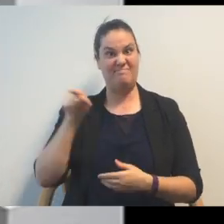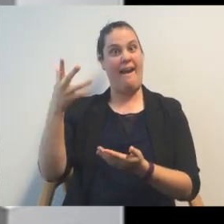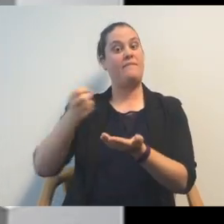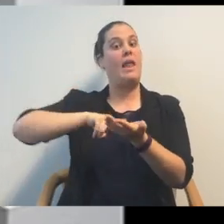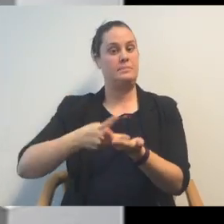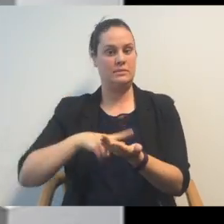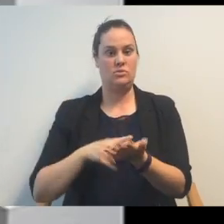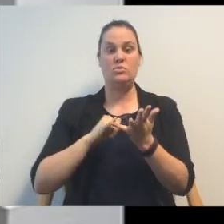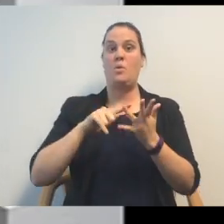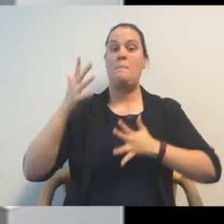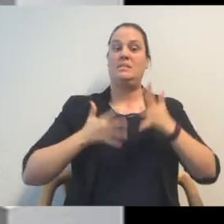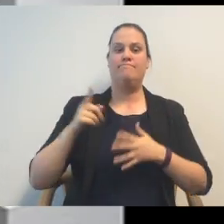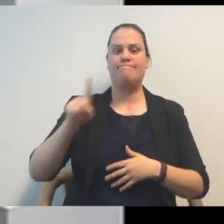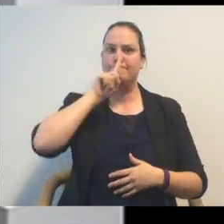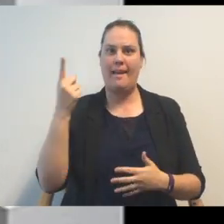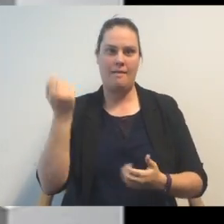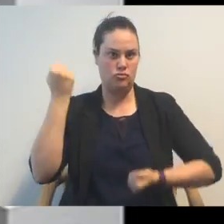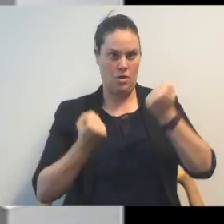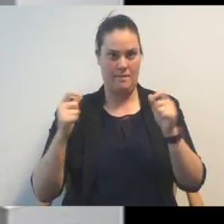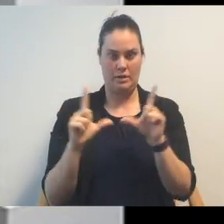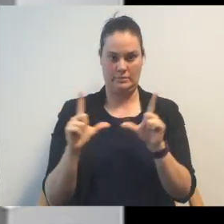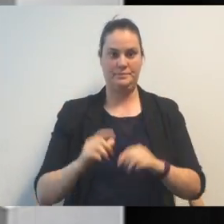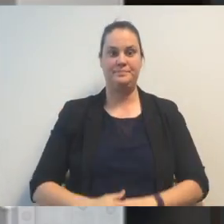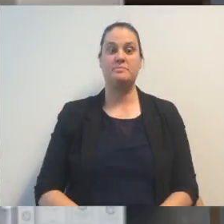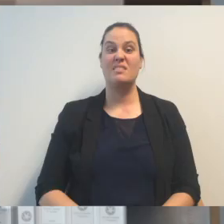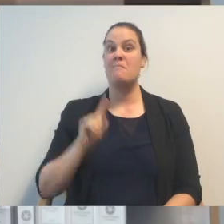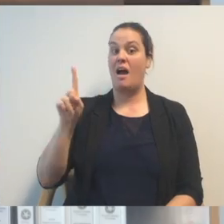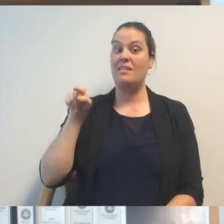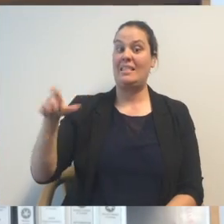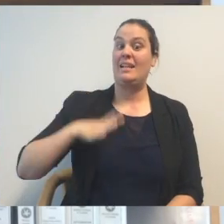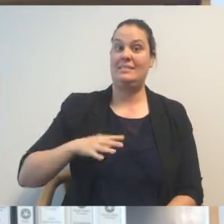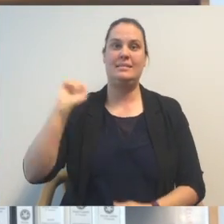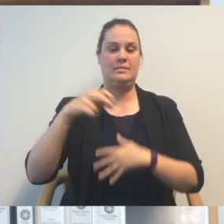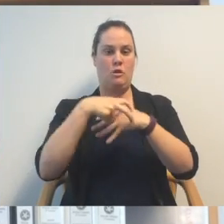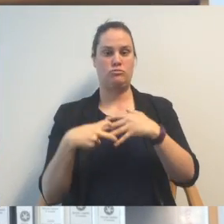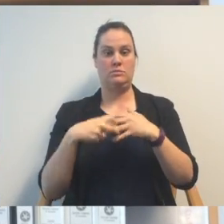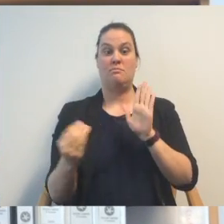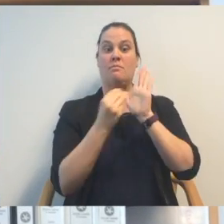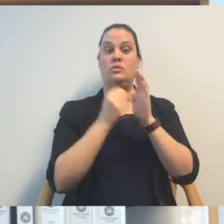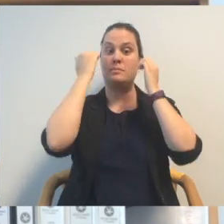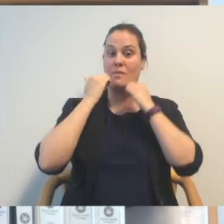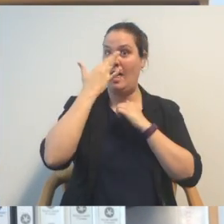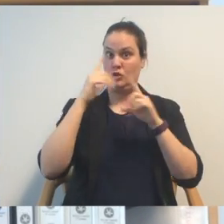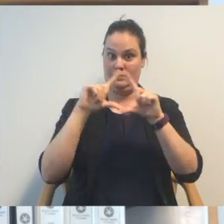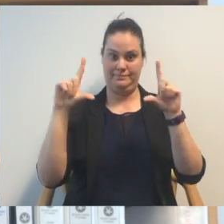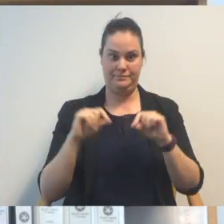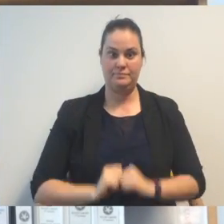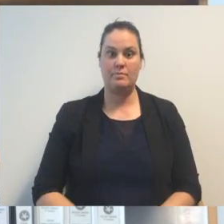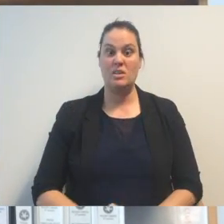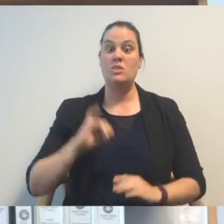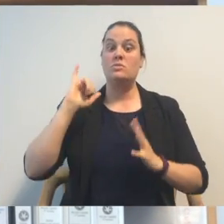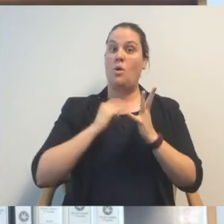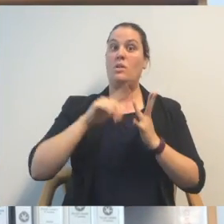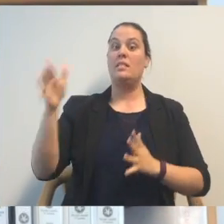elected to the ACT Legislative Assembly was from a young man with epilepsy, so he was unable to hold a driver's licence.